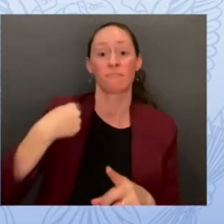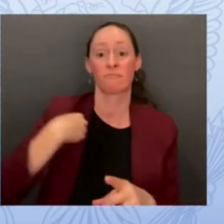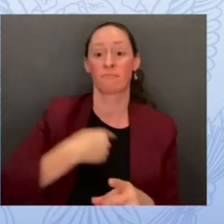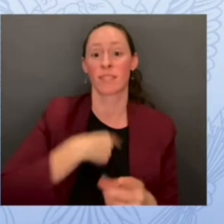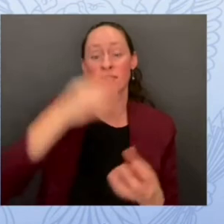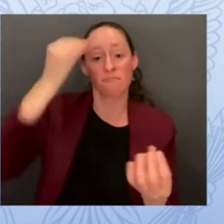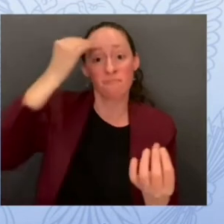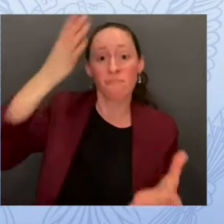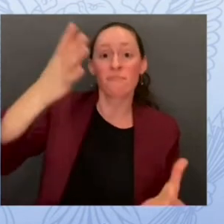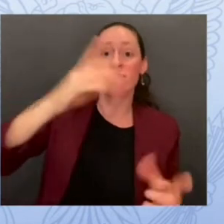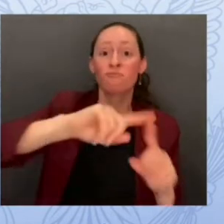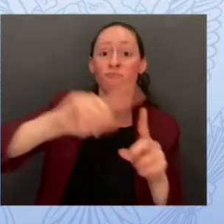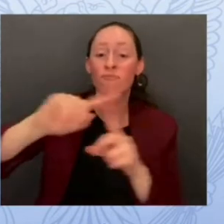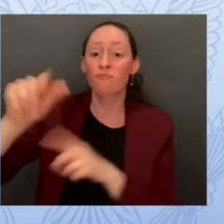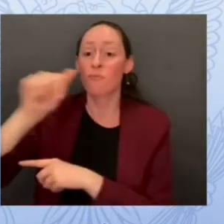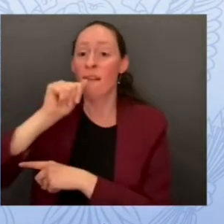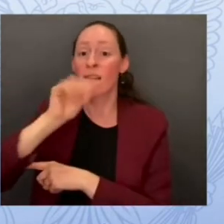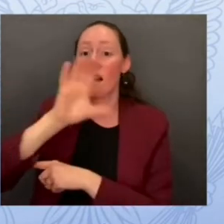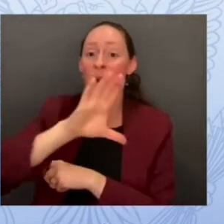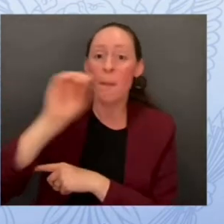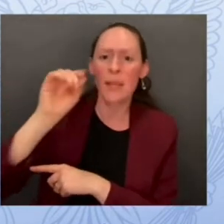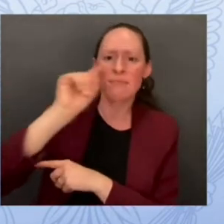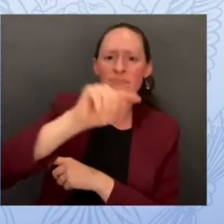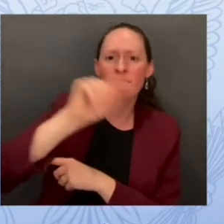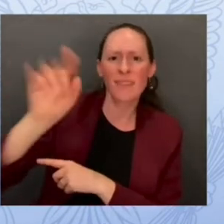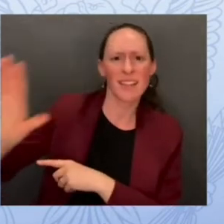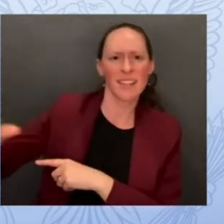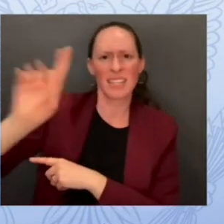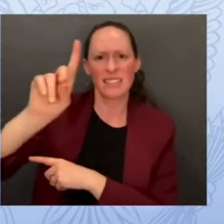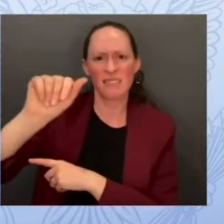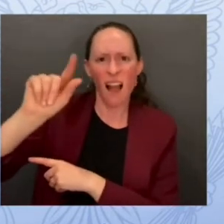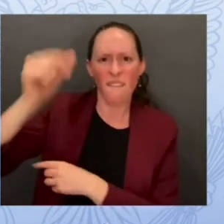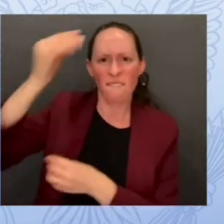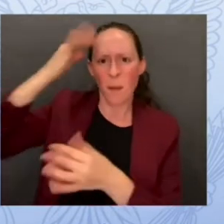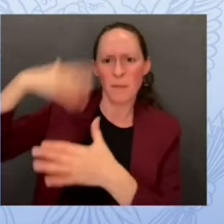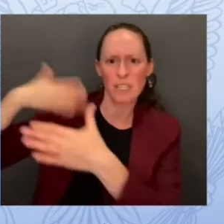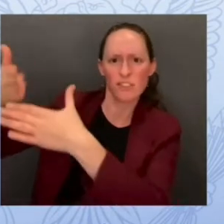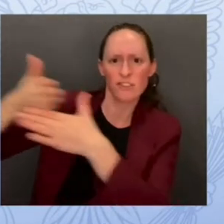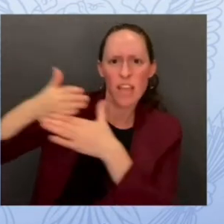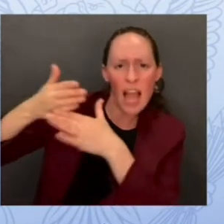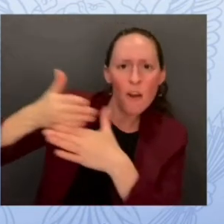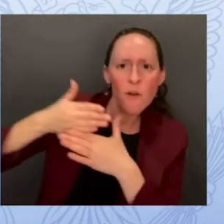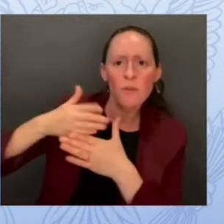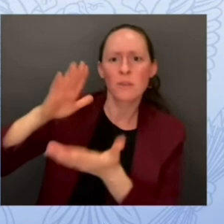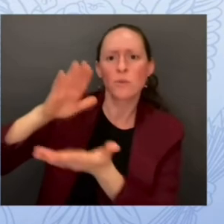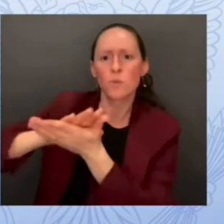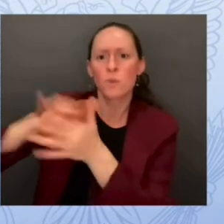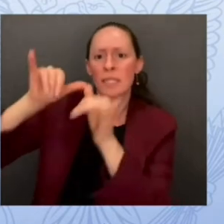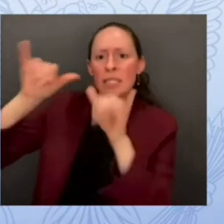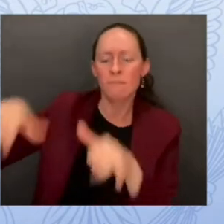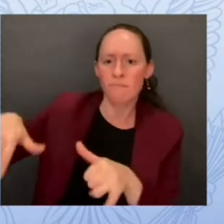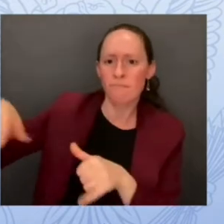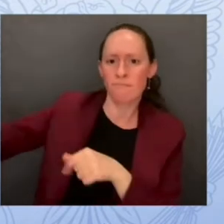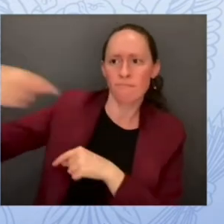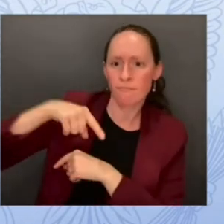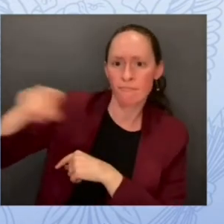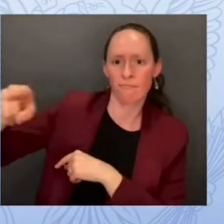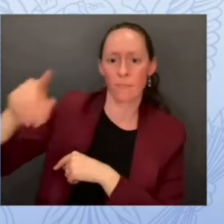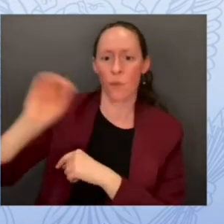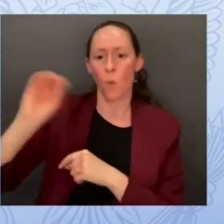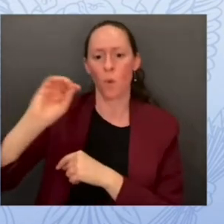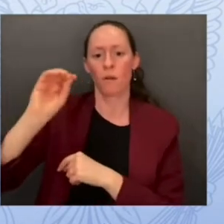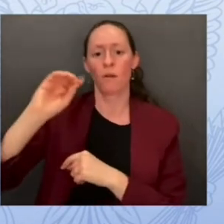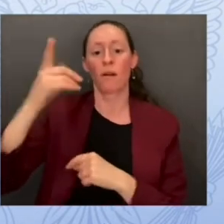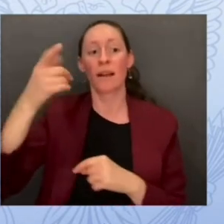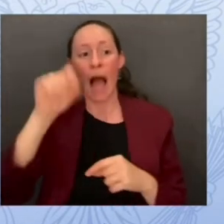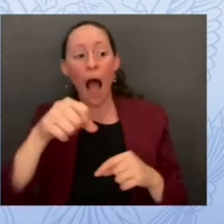exchange with our school system ensuring that there were no unnecessary doors open in addition to that we had